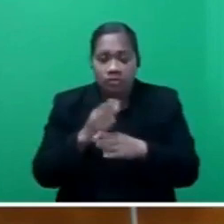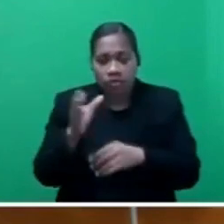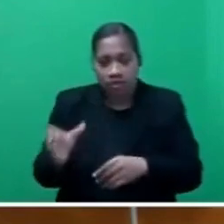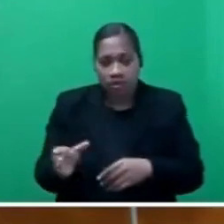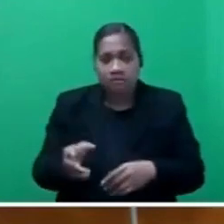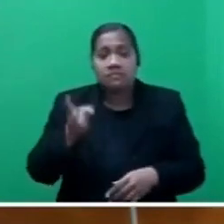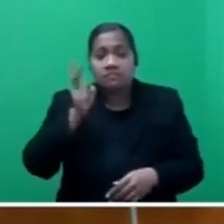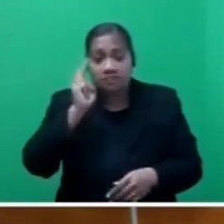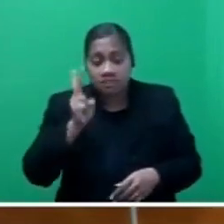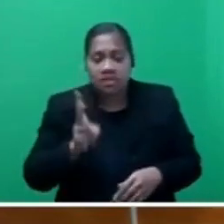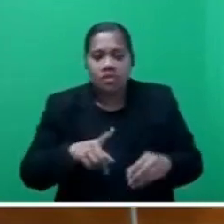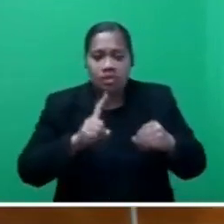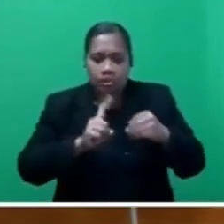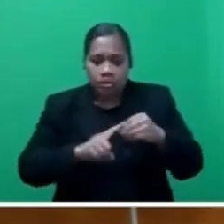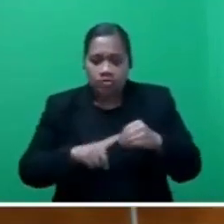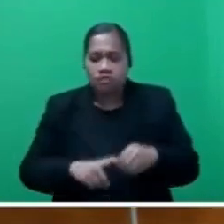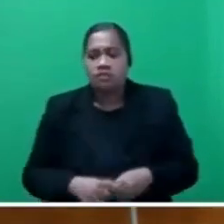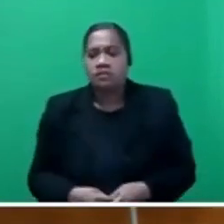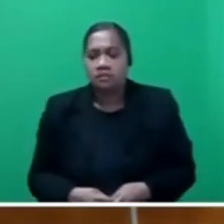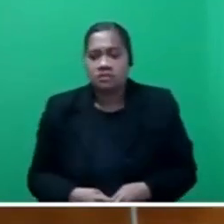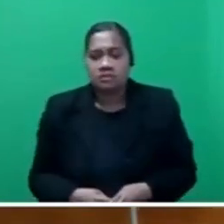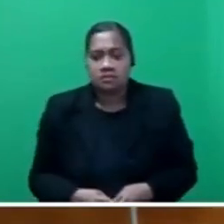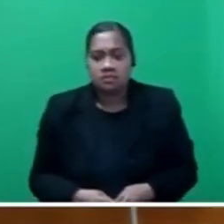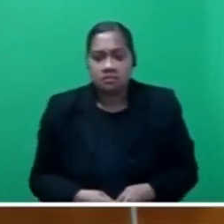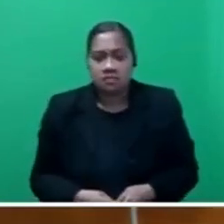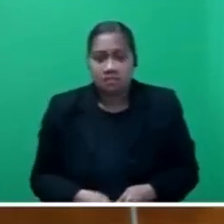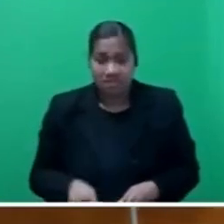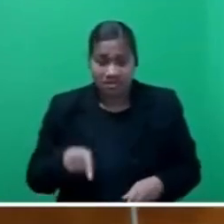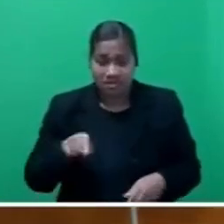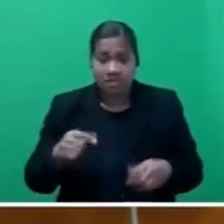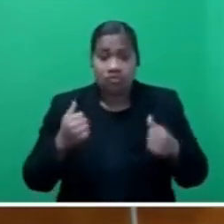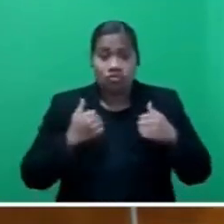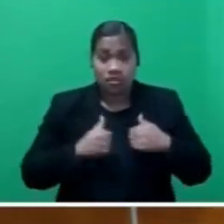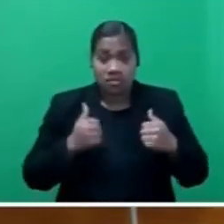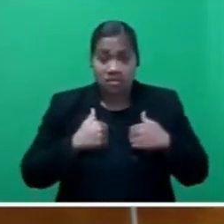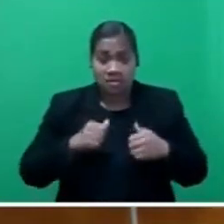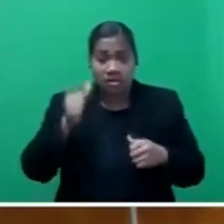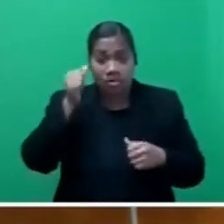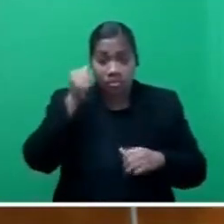I question whether these inequitable practices are known to government.